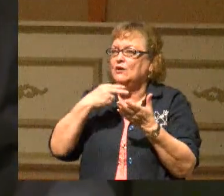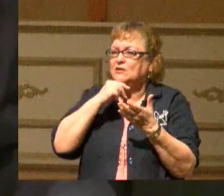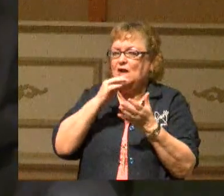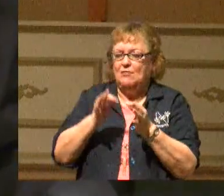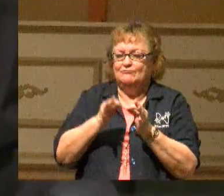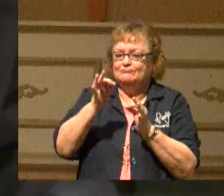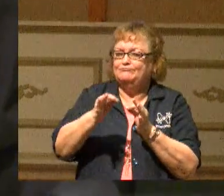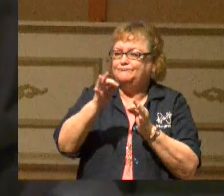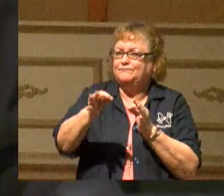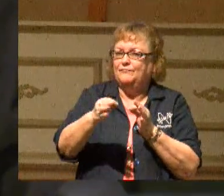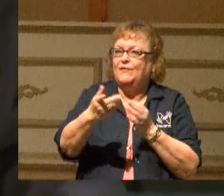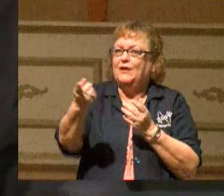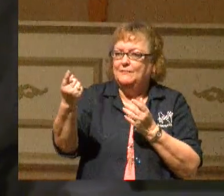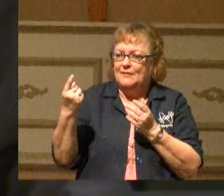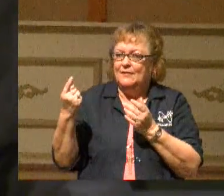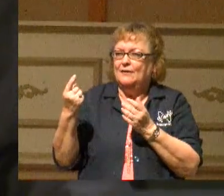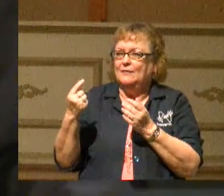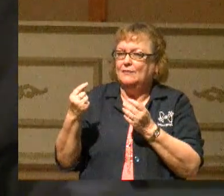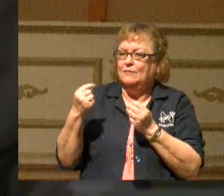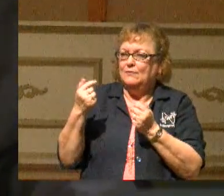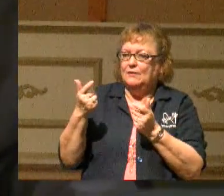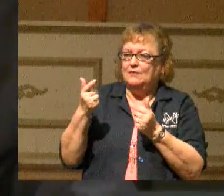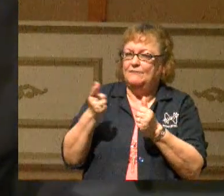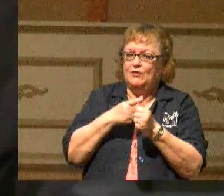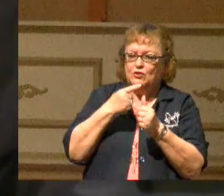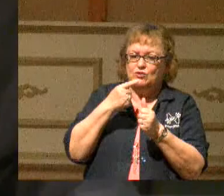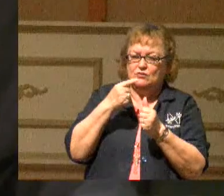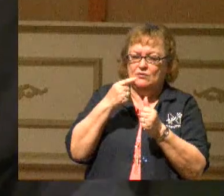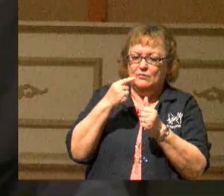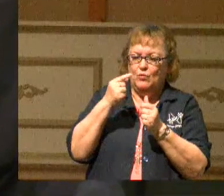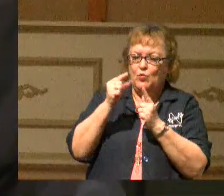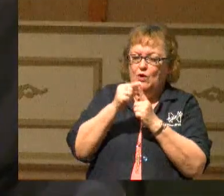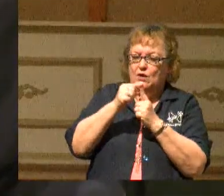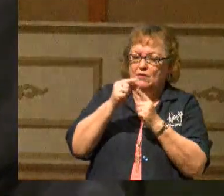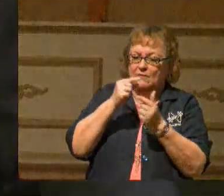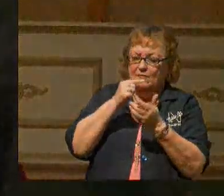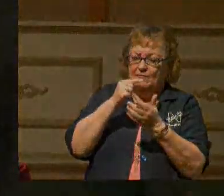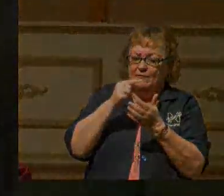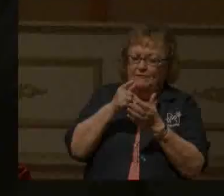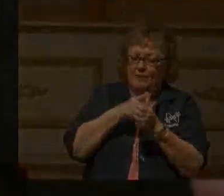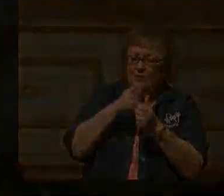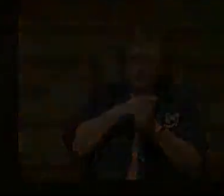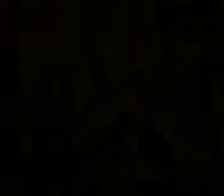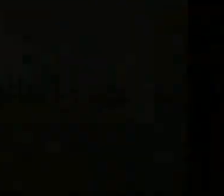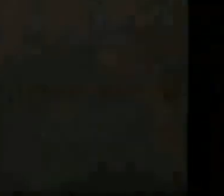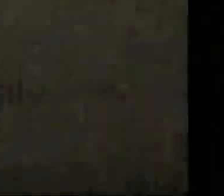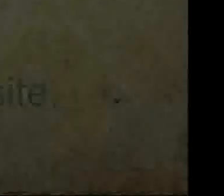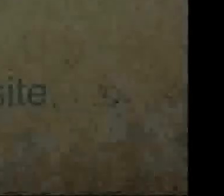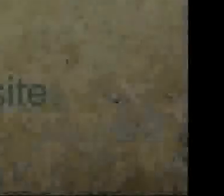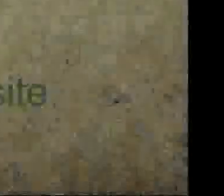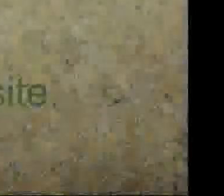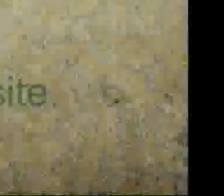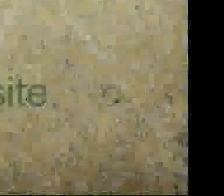first word of the first verse. Everyone come and don't make excuse. Let's stand together.